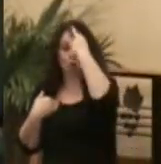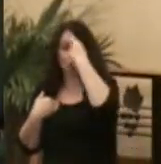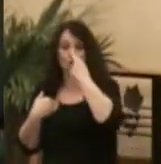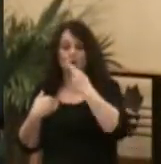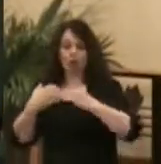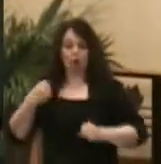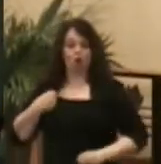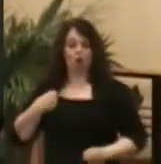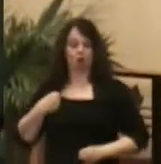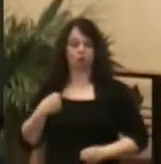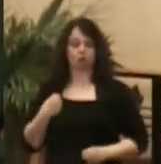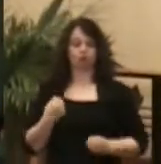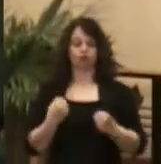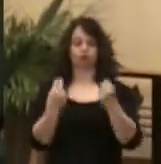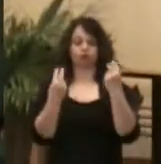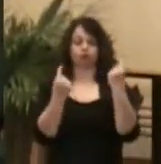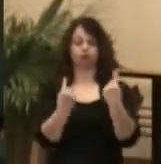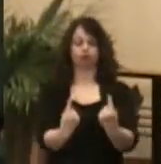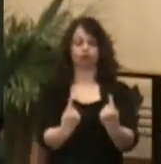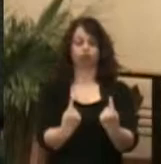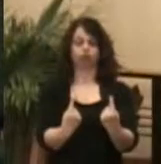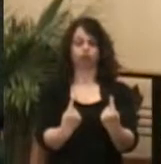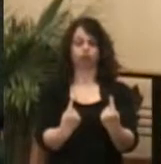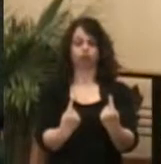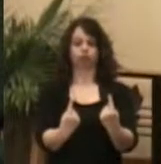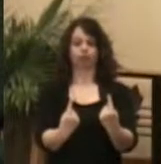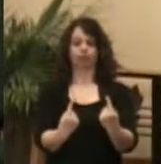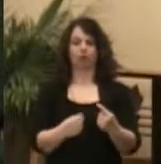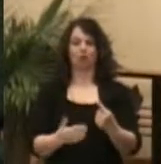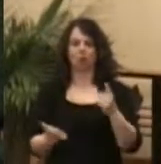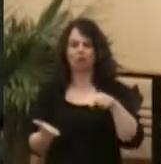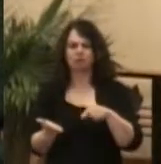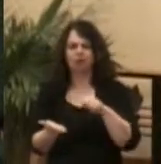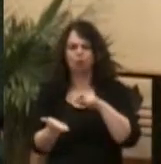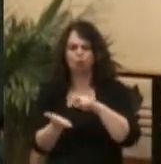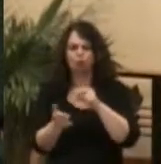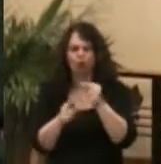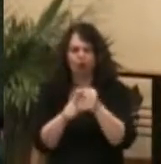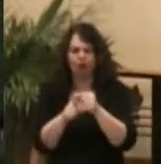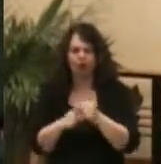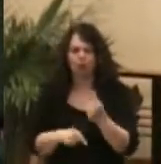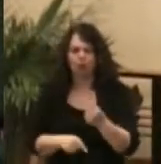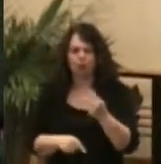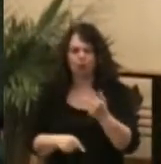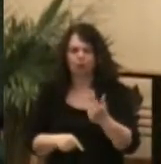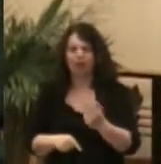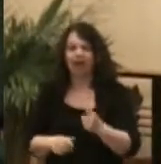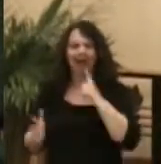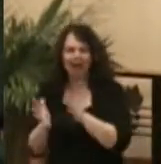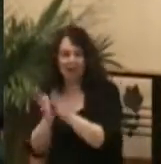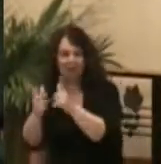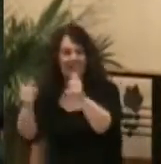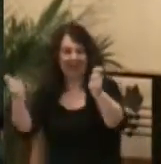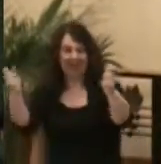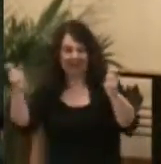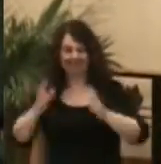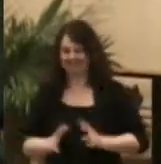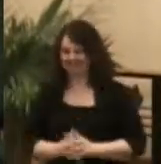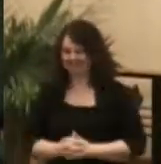what's that word? One, two, three. Hallelujah.